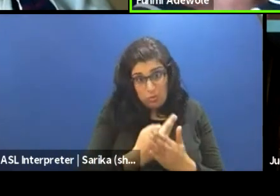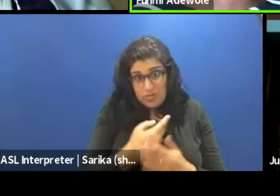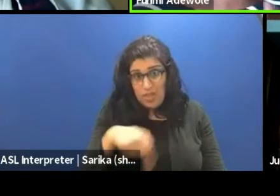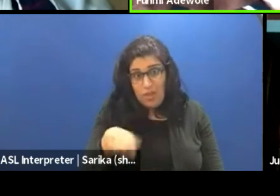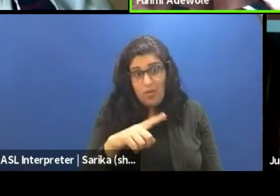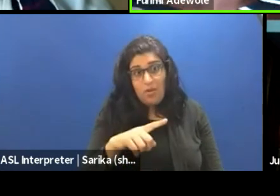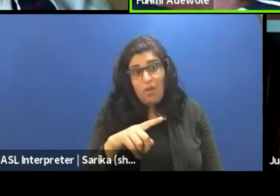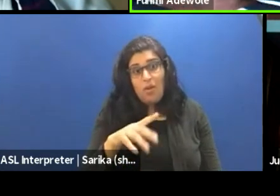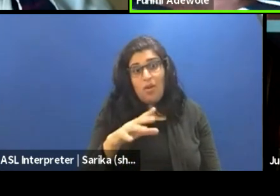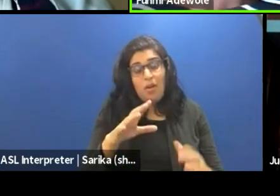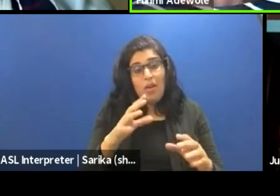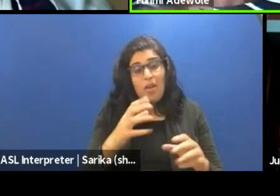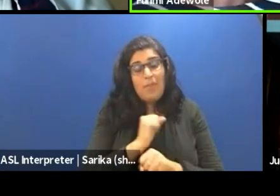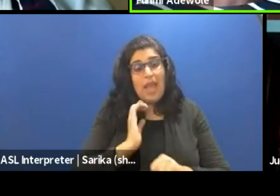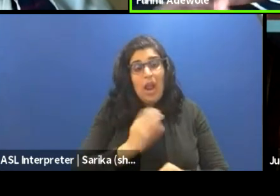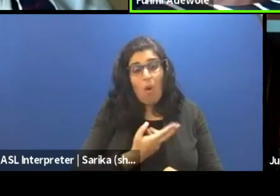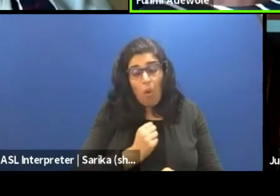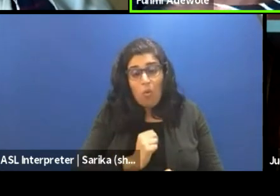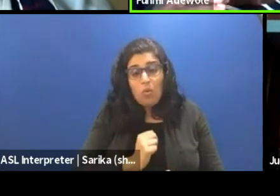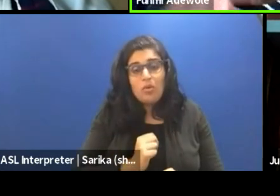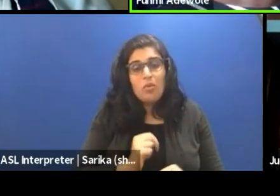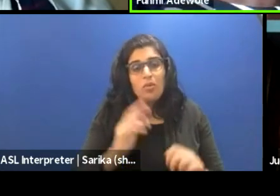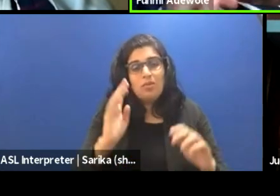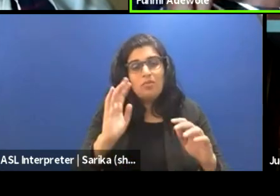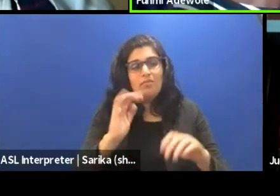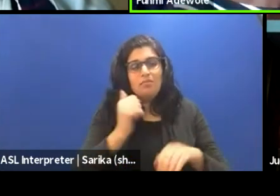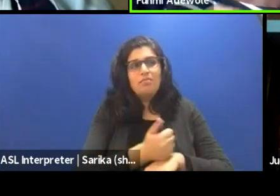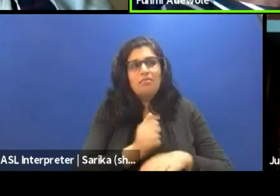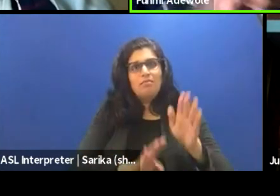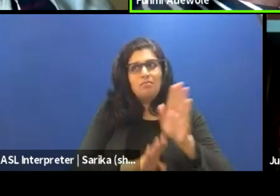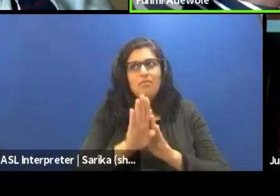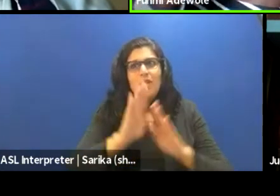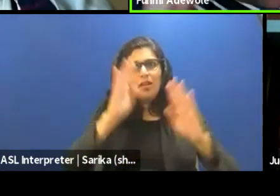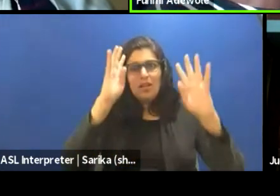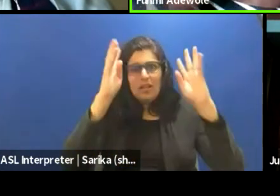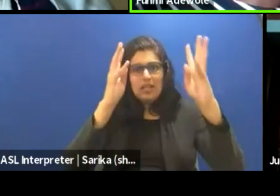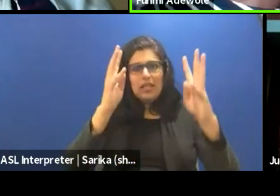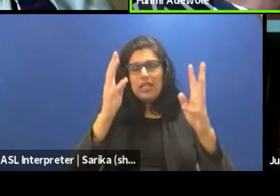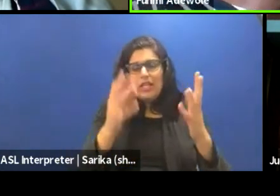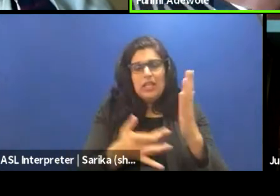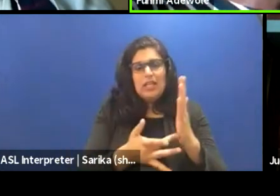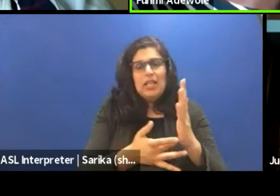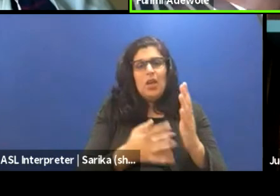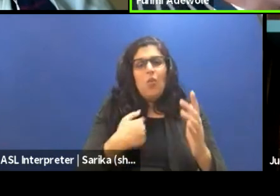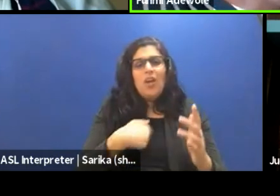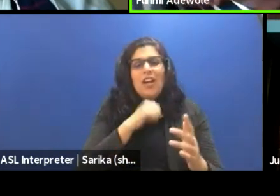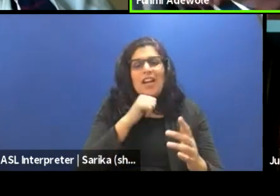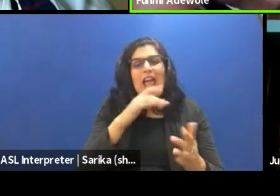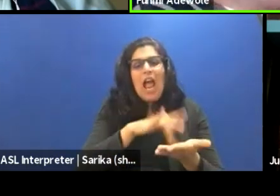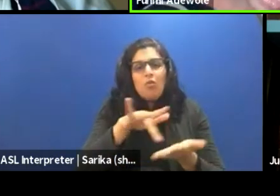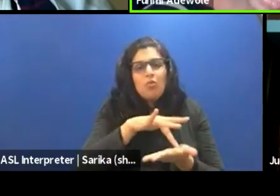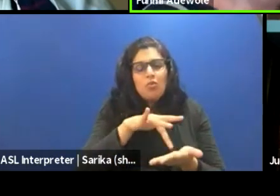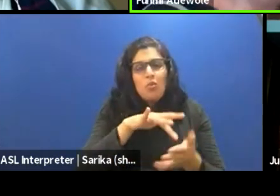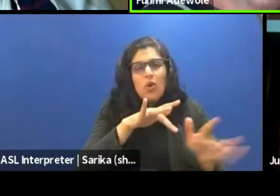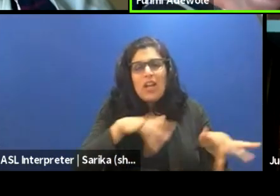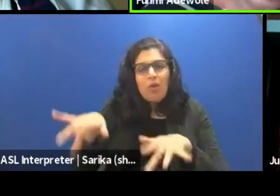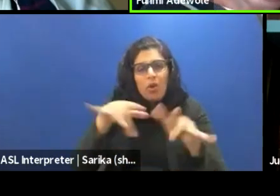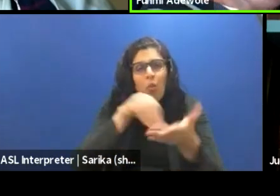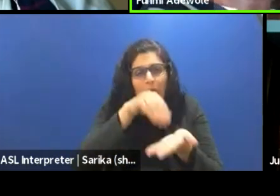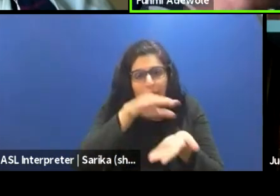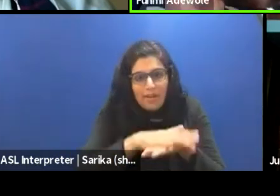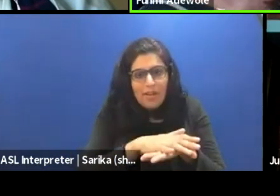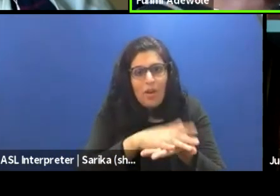them our own. We've created techniques. But I feel there's a problem in that we're not recording what people have done with them.